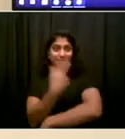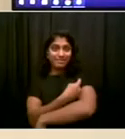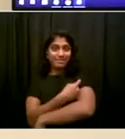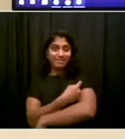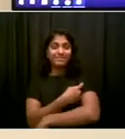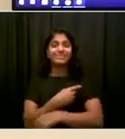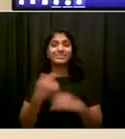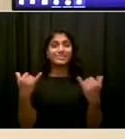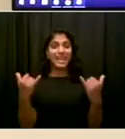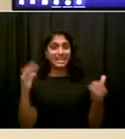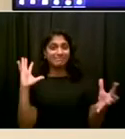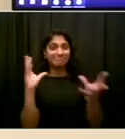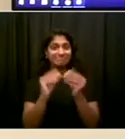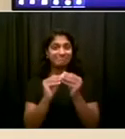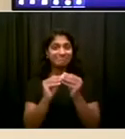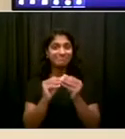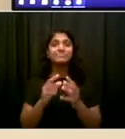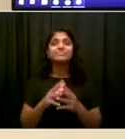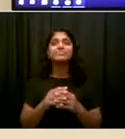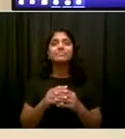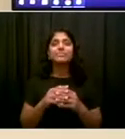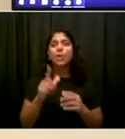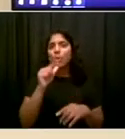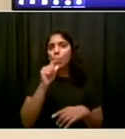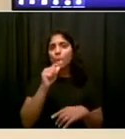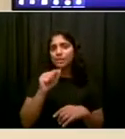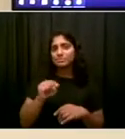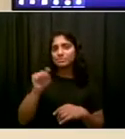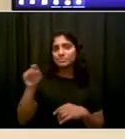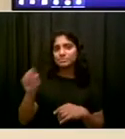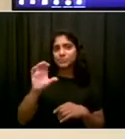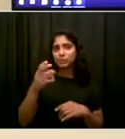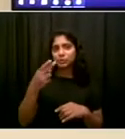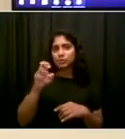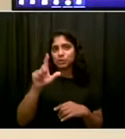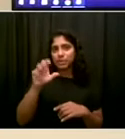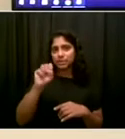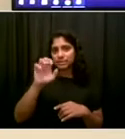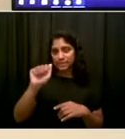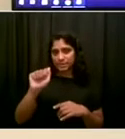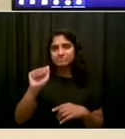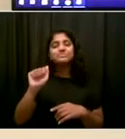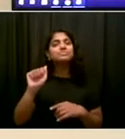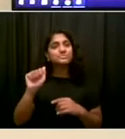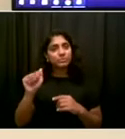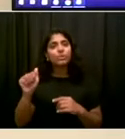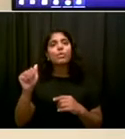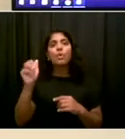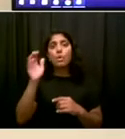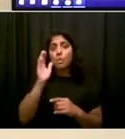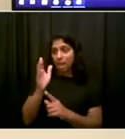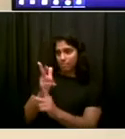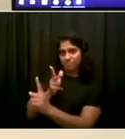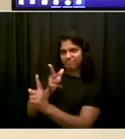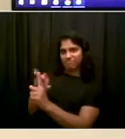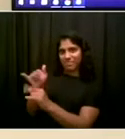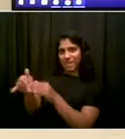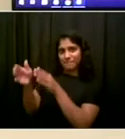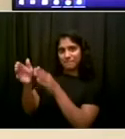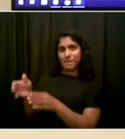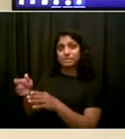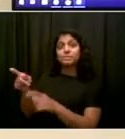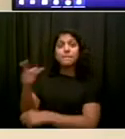administering the vaccine to Kira McAvoy, as you mentioned, who's 12 years old. She's here with her parents, Jeff and Adele